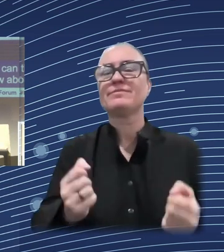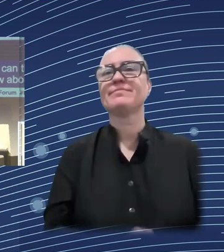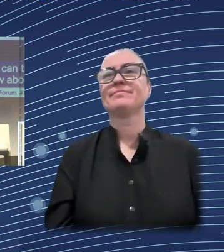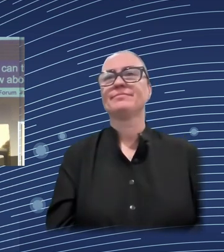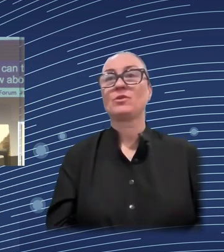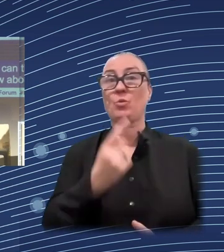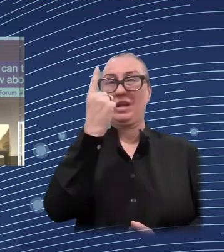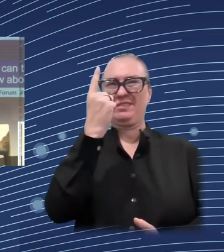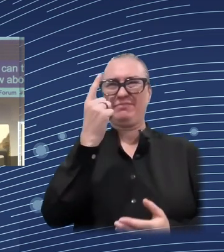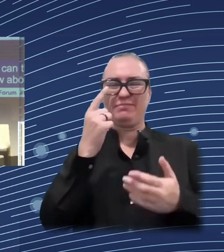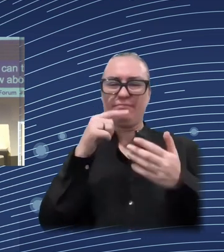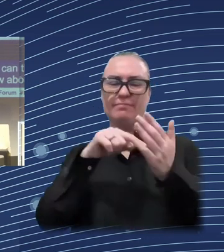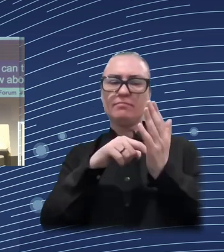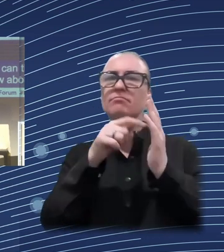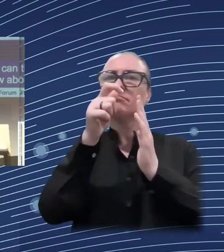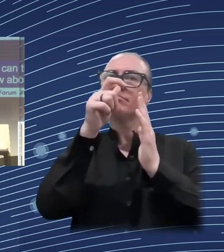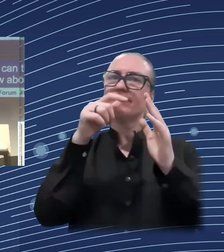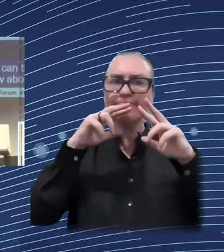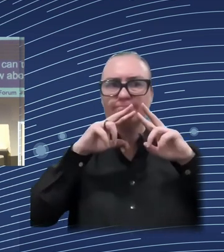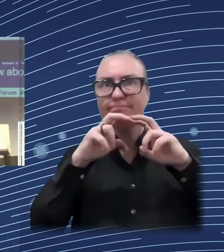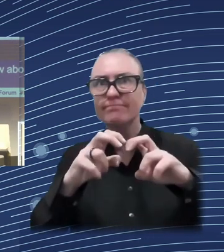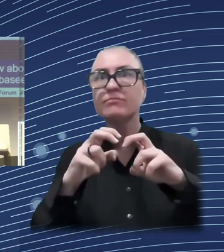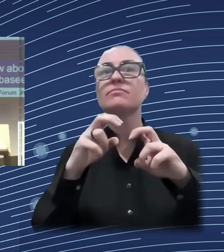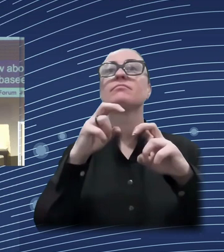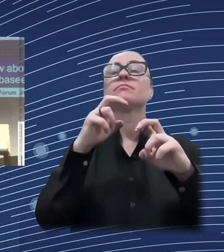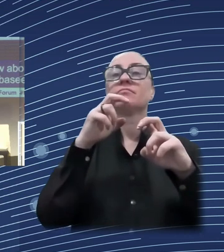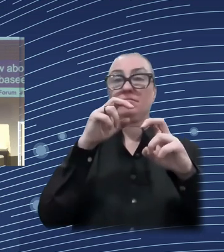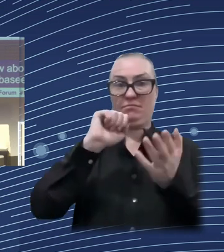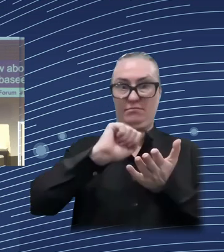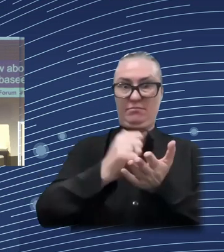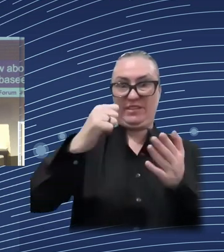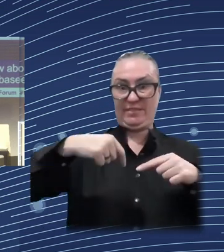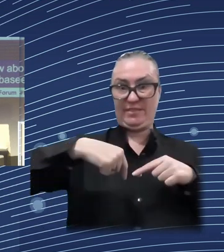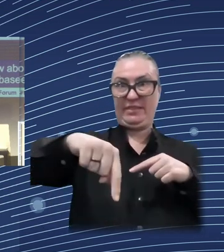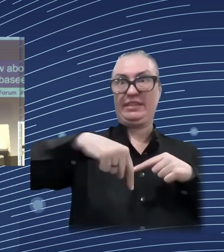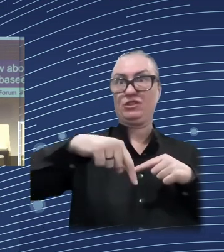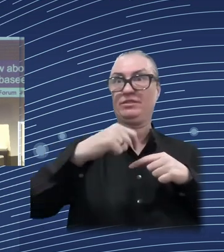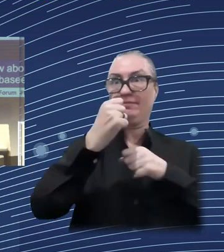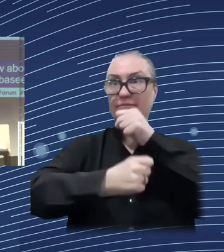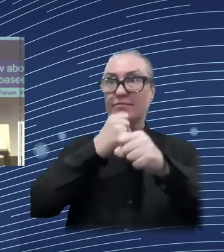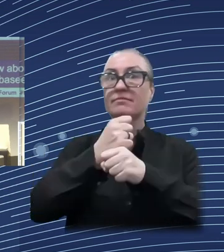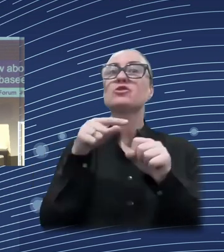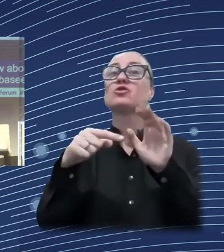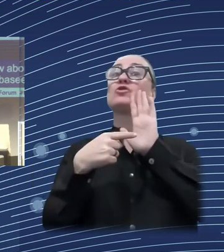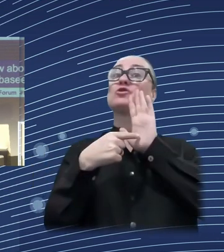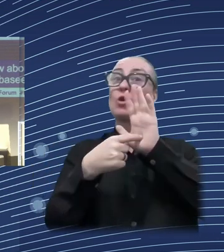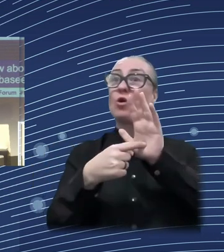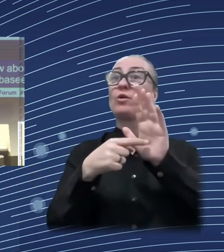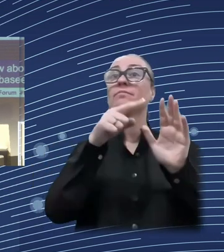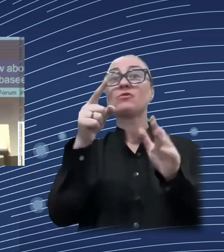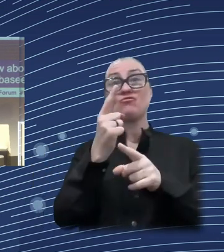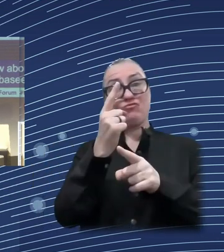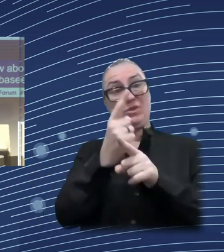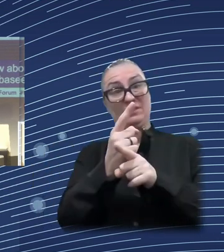Here, this graph, it's based on a result of a study we have conducted, or we are conducting actually at the GRC,